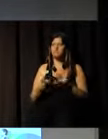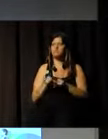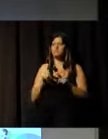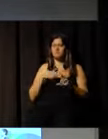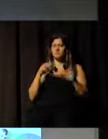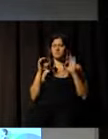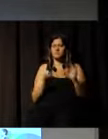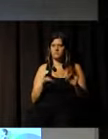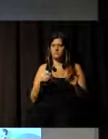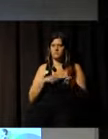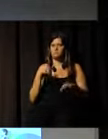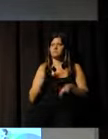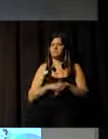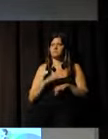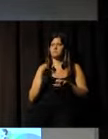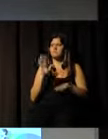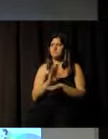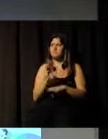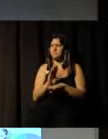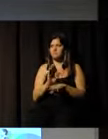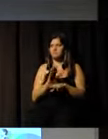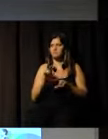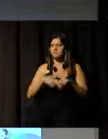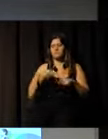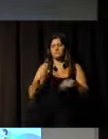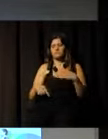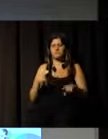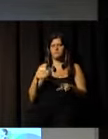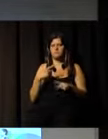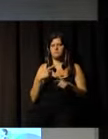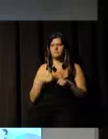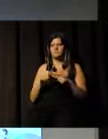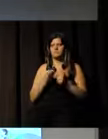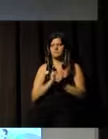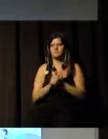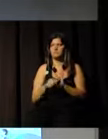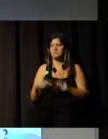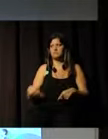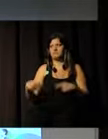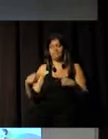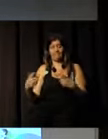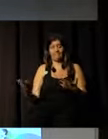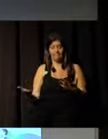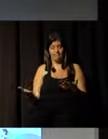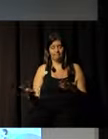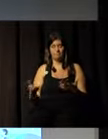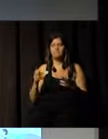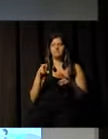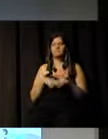that will bring great contribution to our discussion on this political theme.